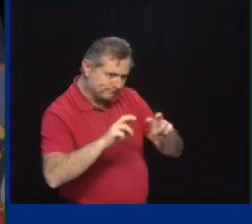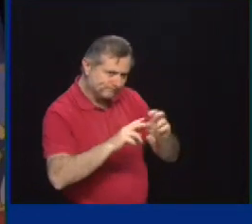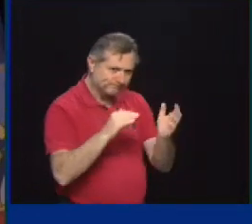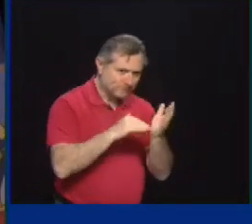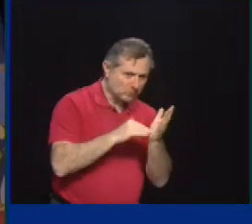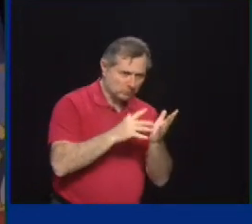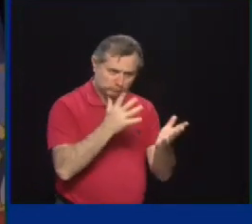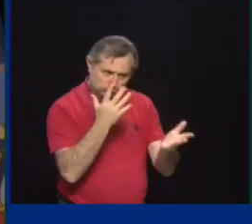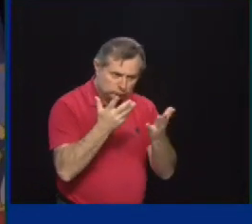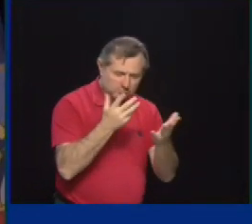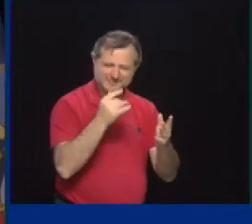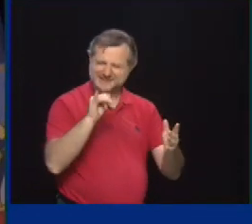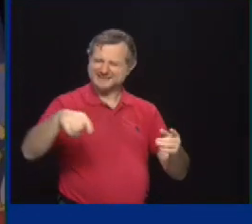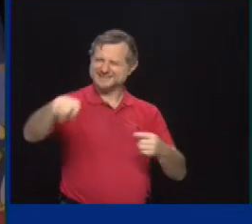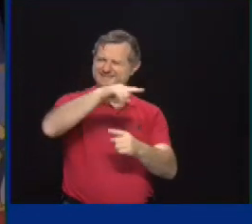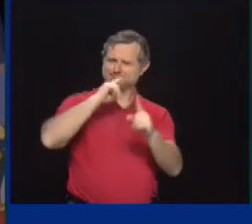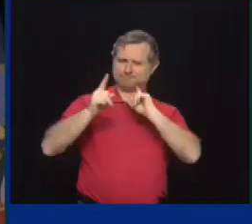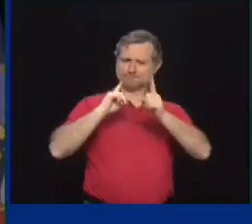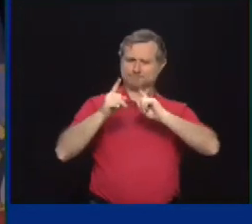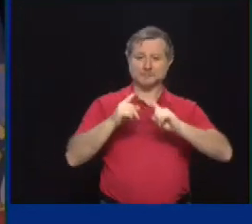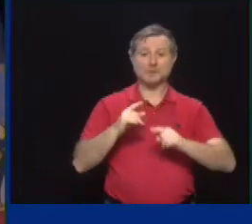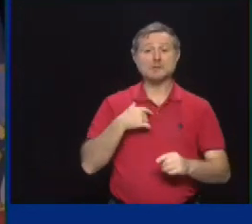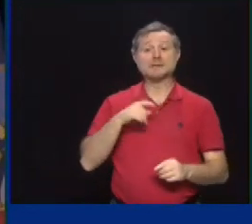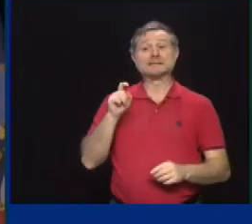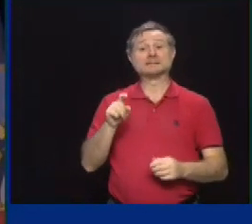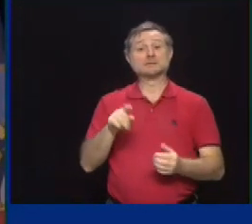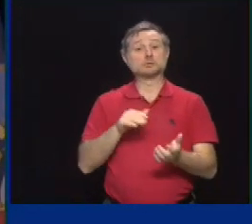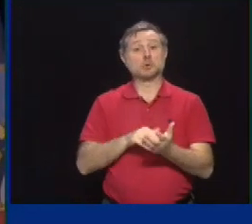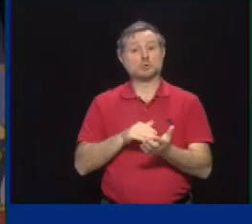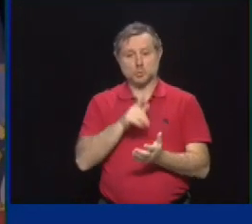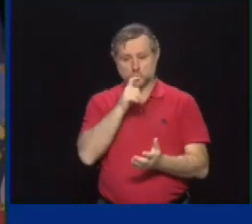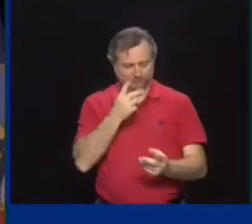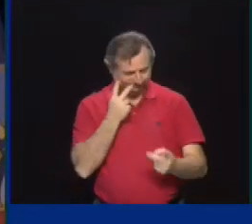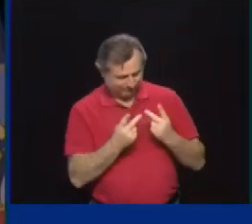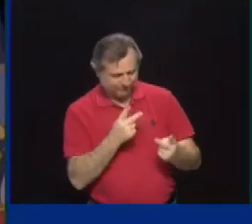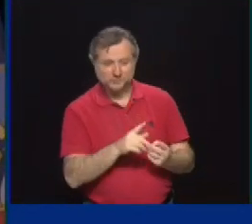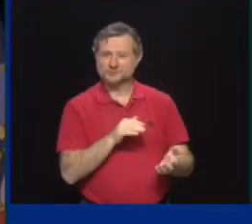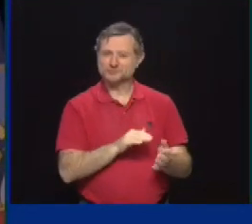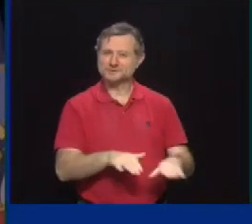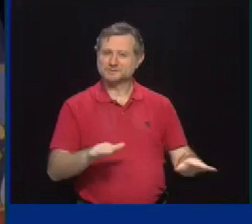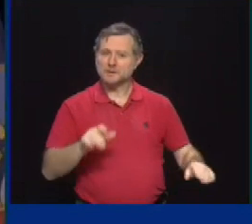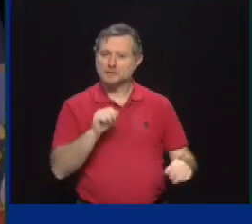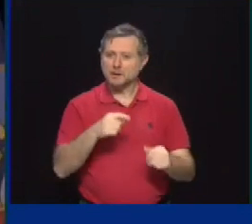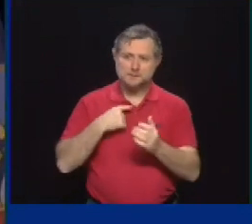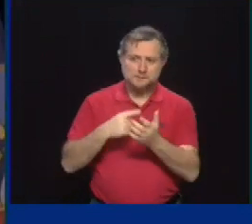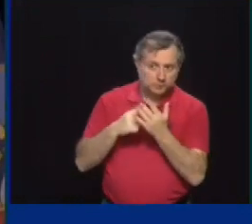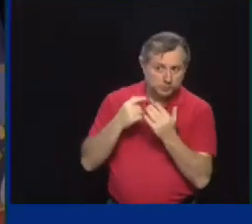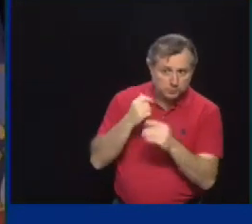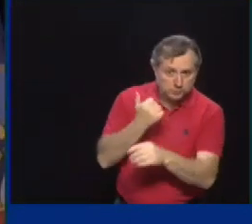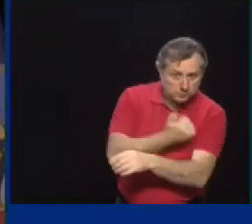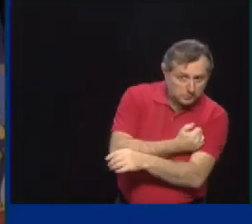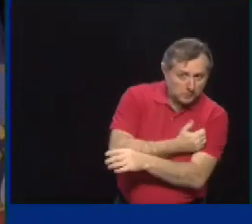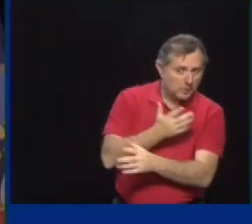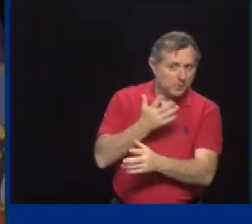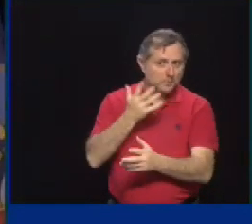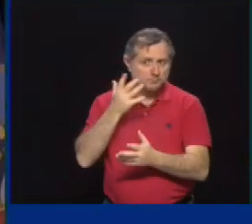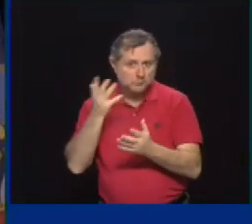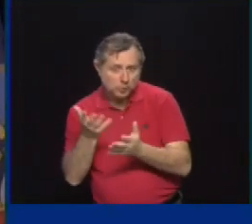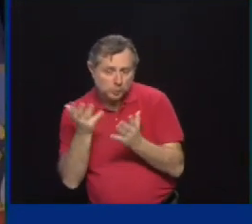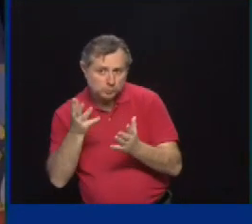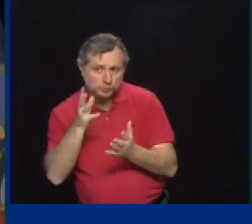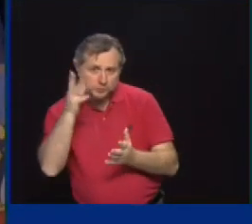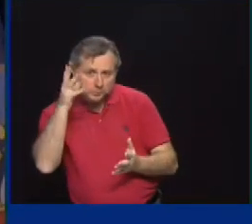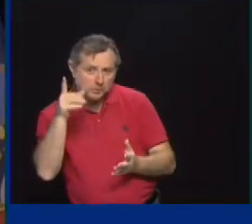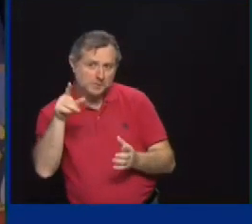who see children to talk to parents about the vaccine and to encourage those who are eligible to get the